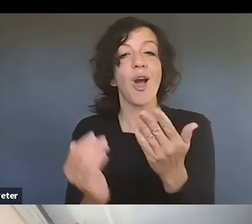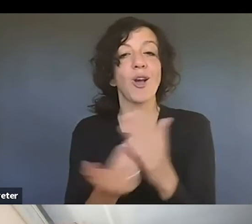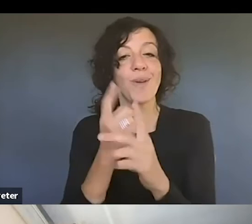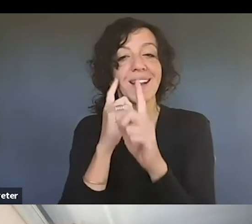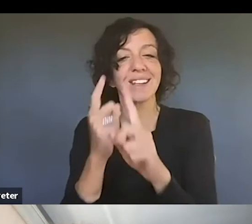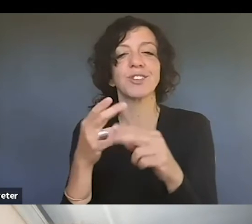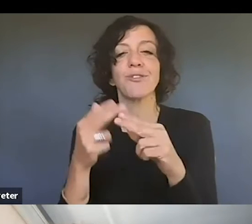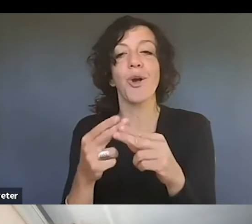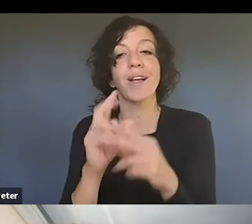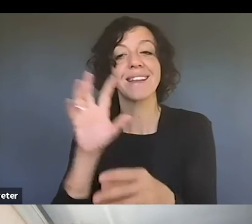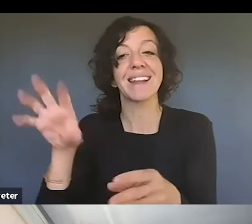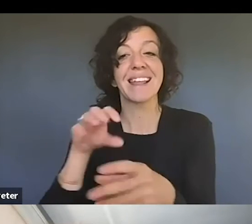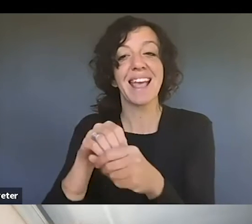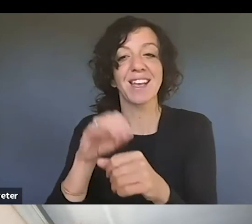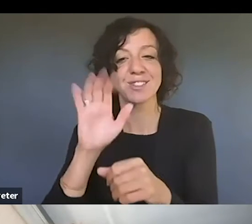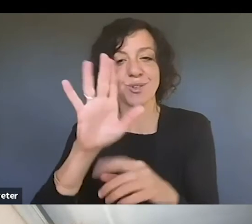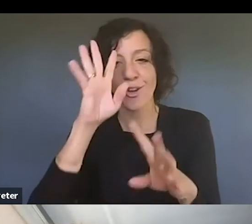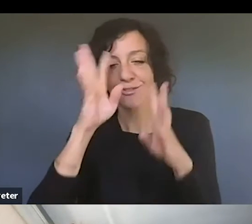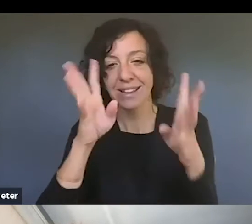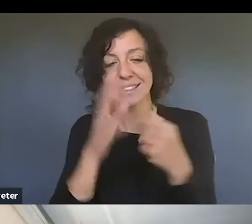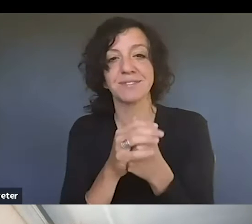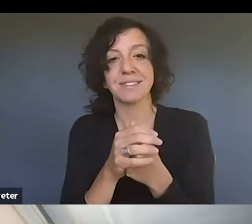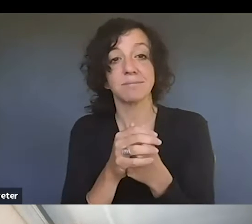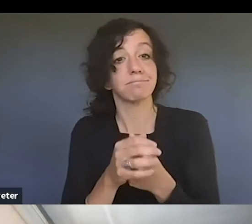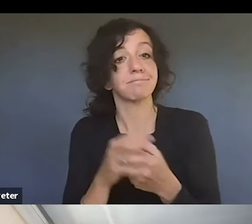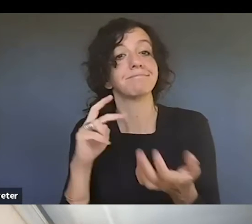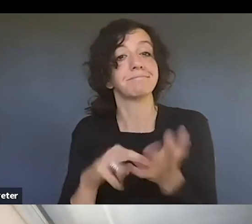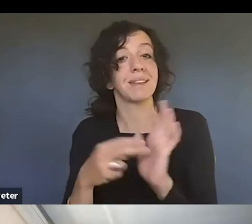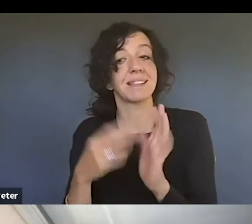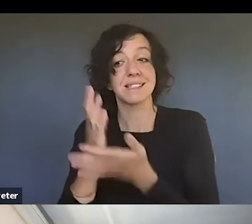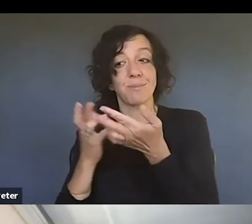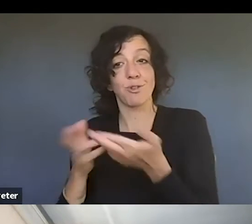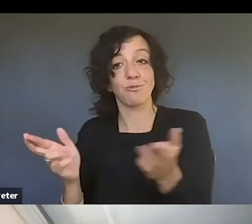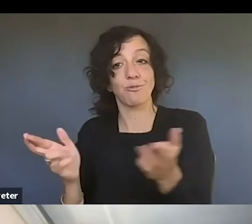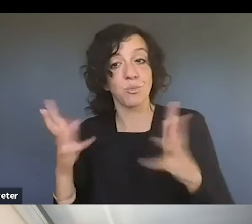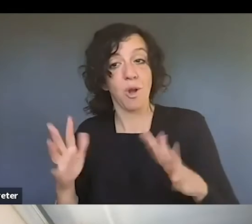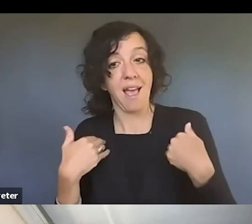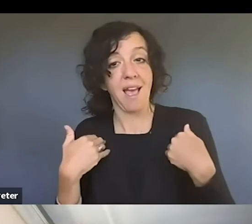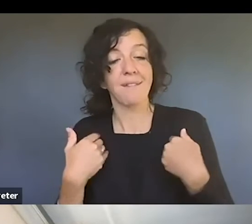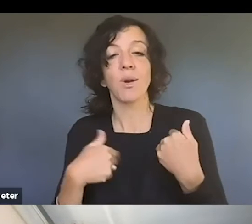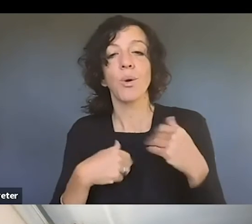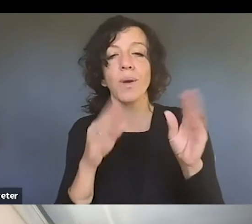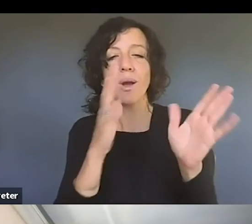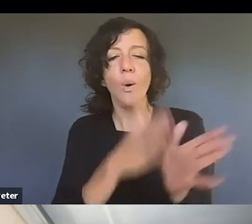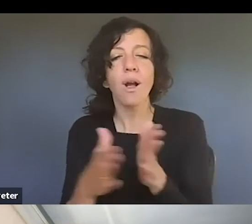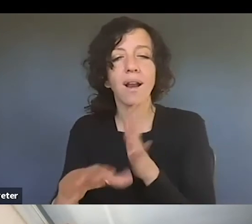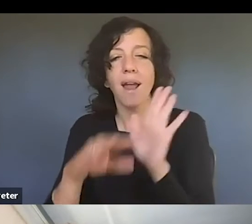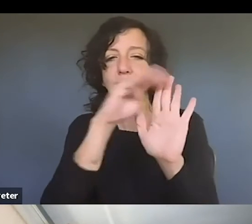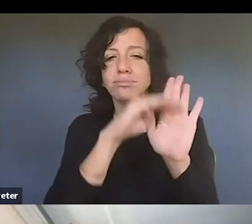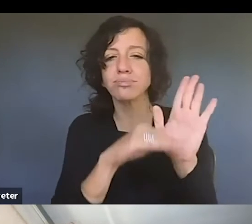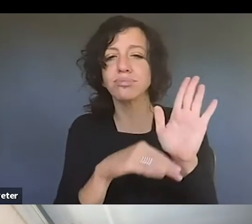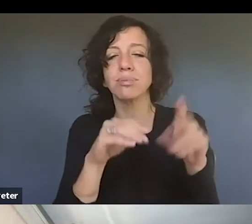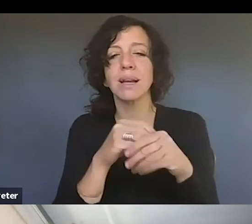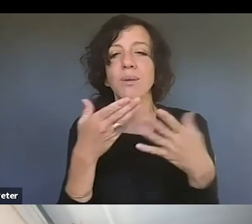where we really made an effort to try to take some of the resources that we already have and curate them in a way that will be really engaging and